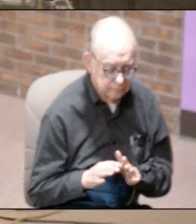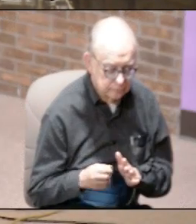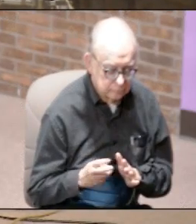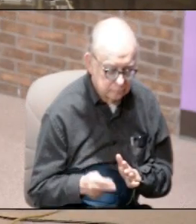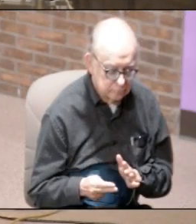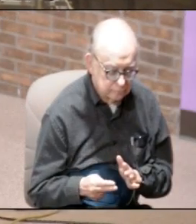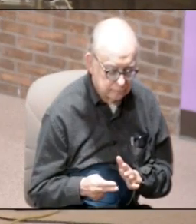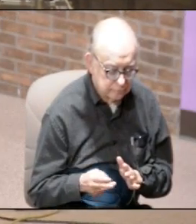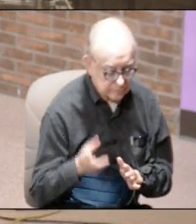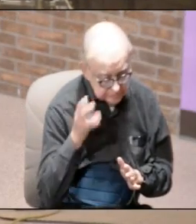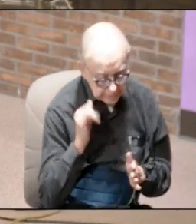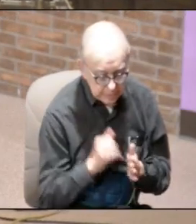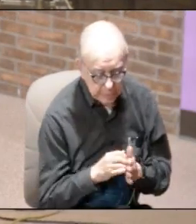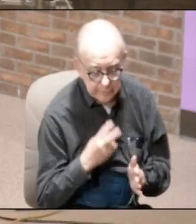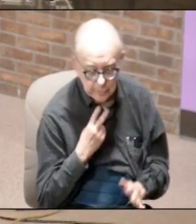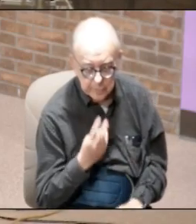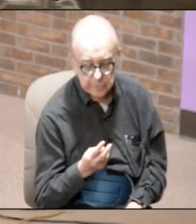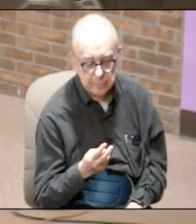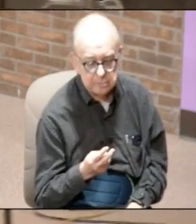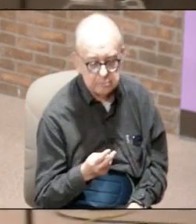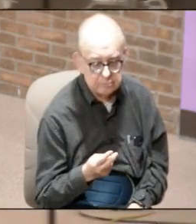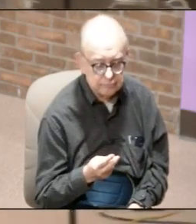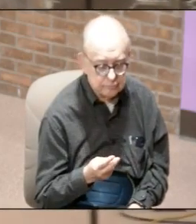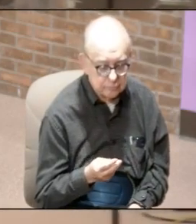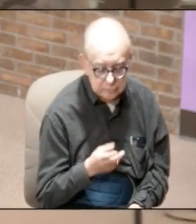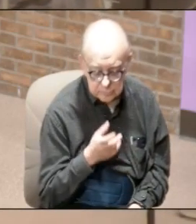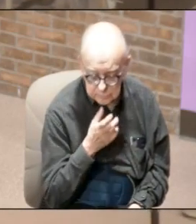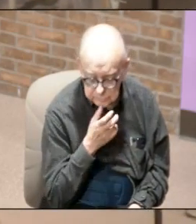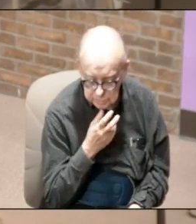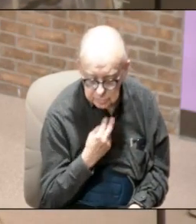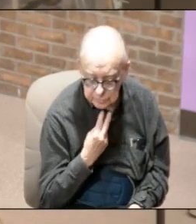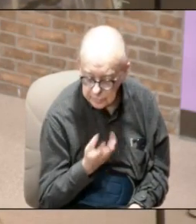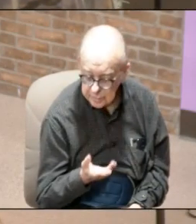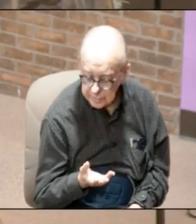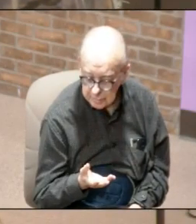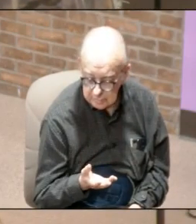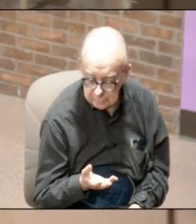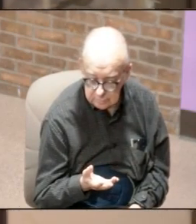John's hearing his voice and who's this the voice of